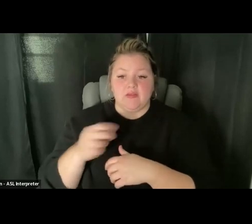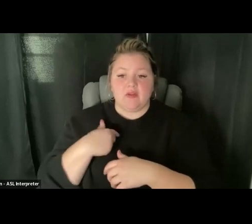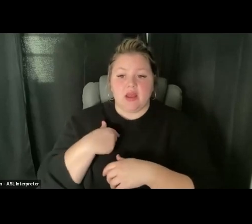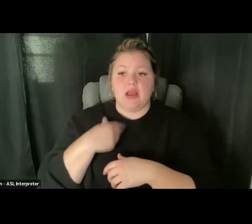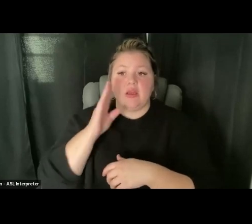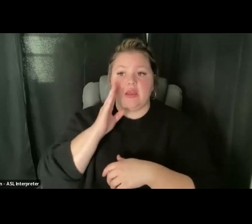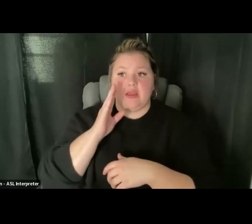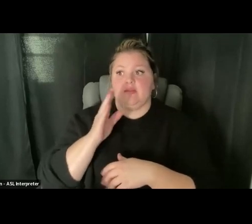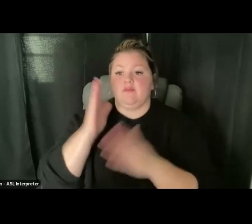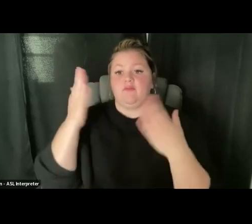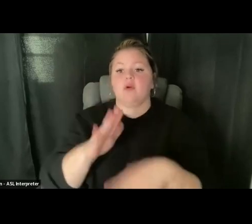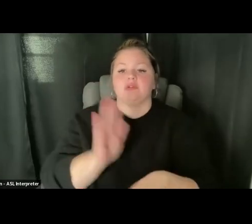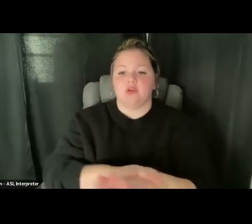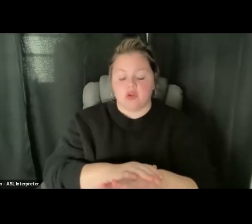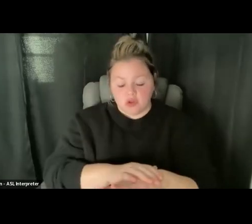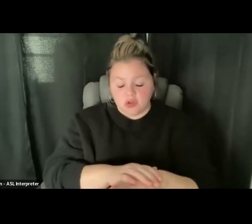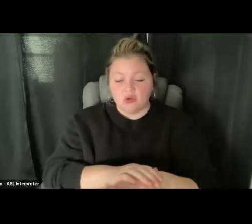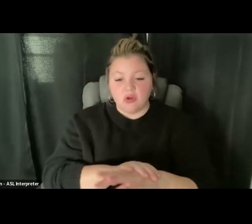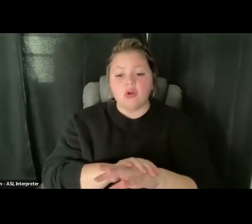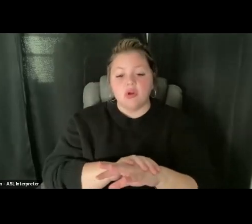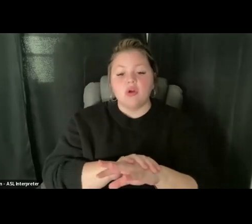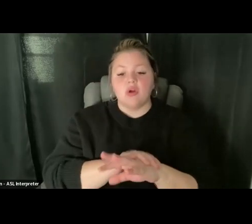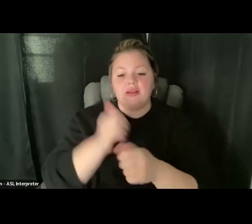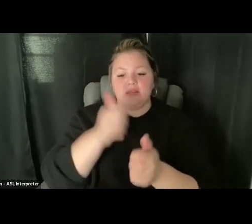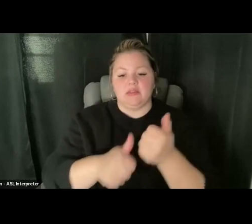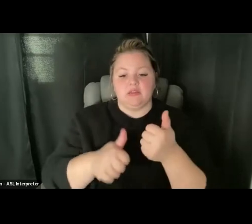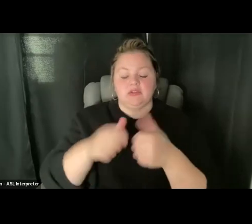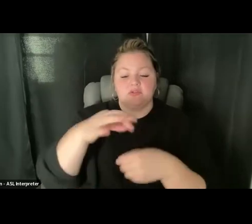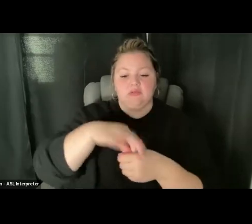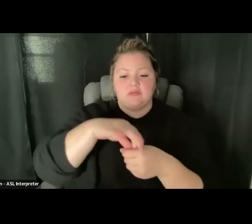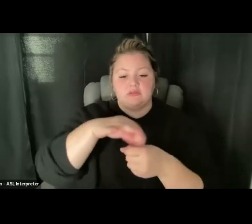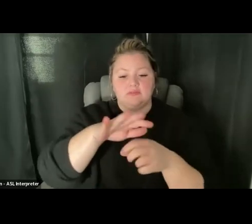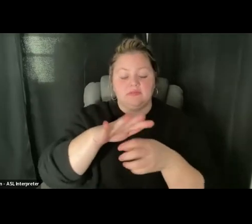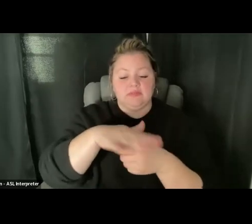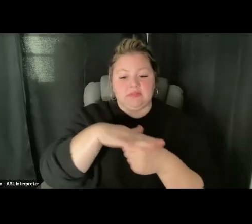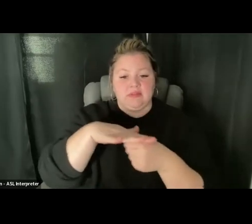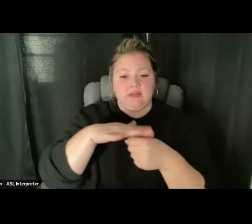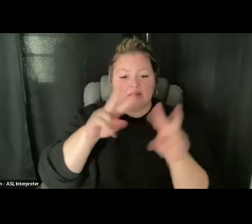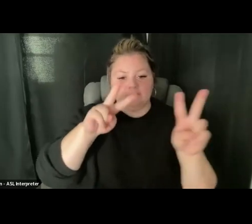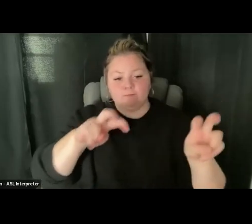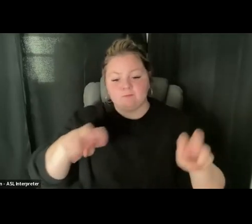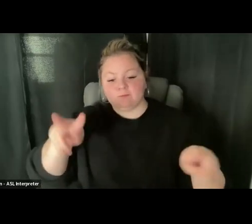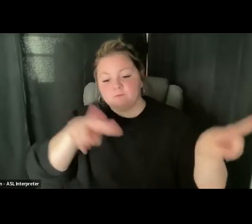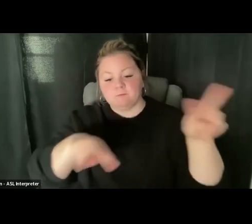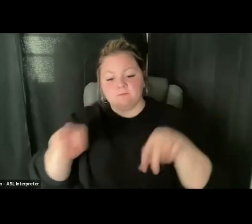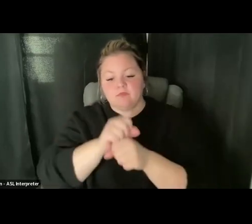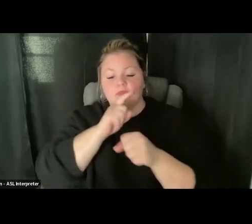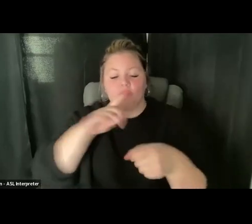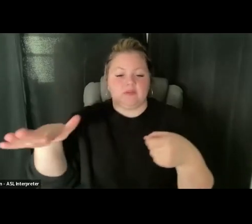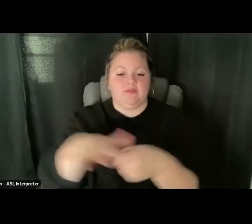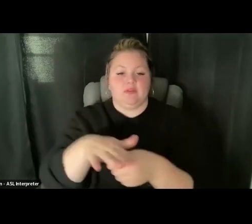to survey their polling location or locations to ensure they're fully accessible.